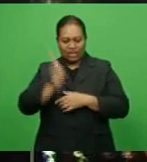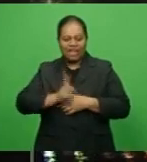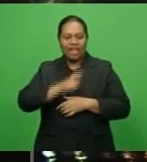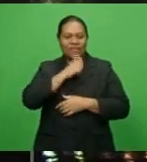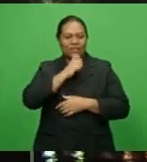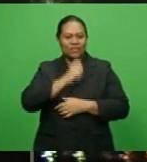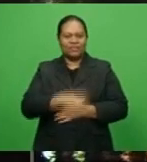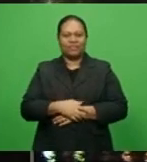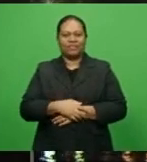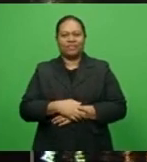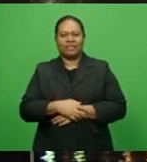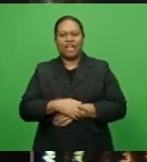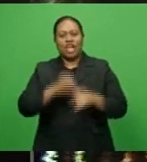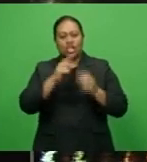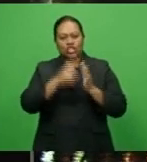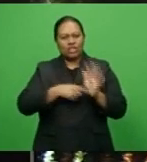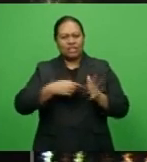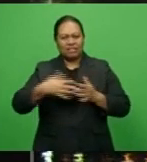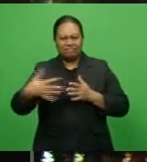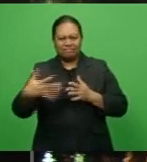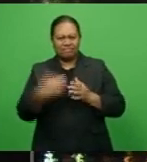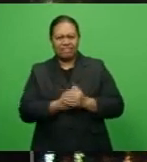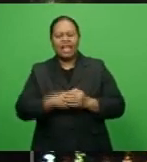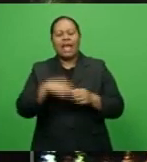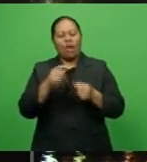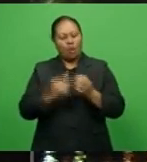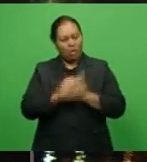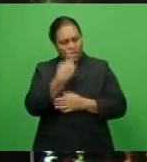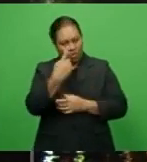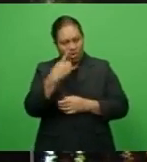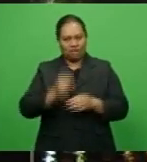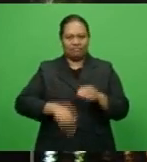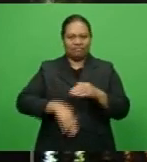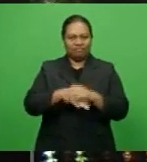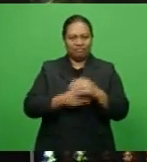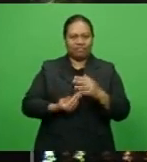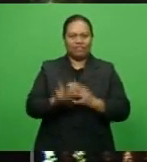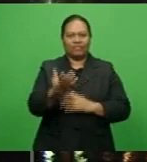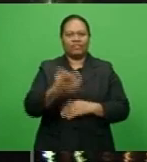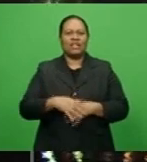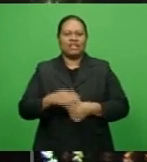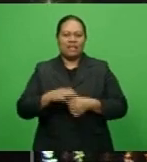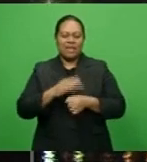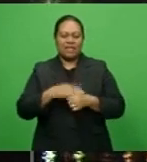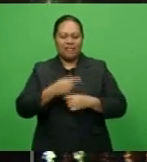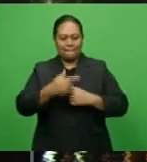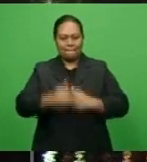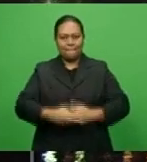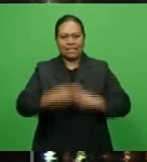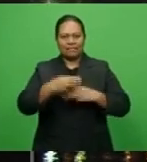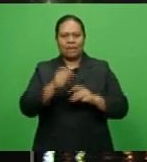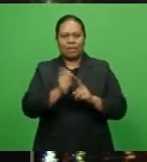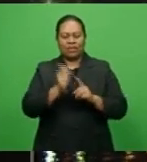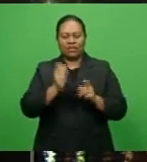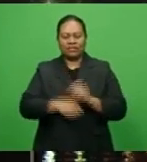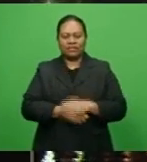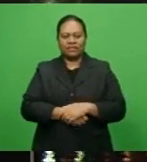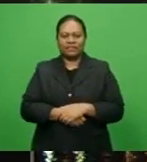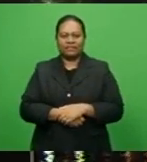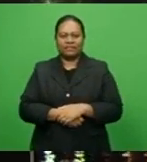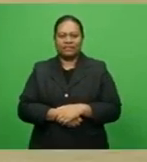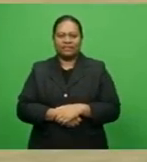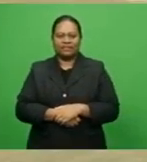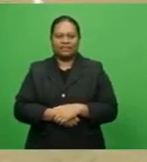afternoon. It was Josiah Sela's lone goal in the match that gave the host the maximum points. Carolina Tavi has more.